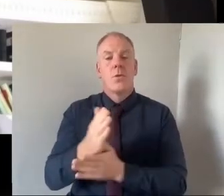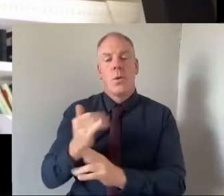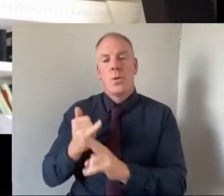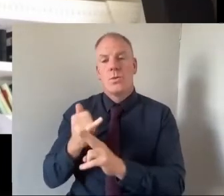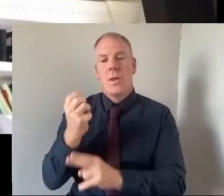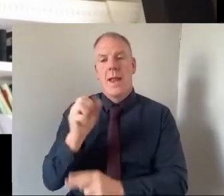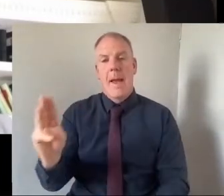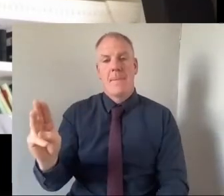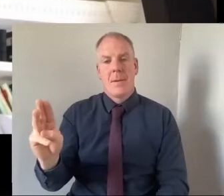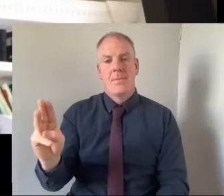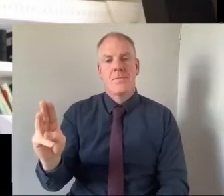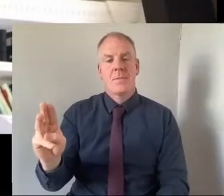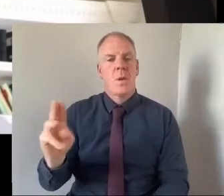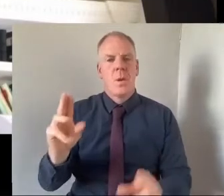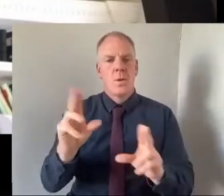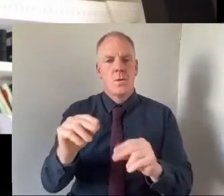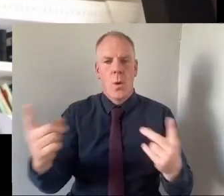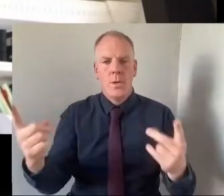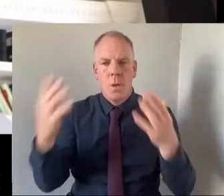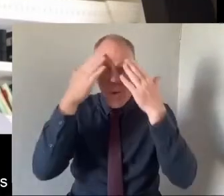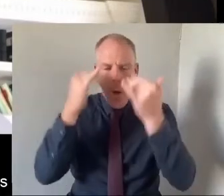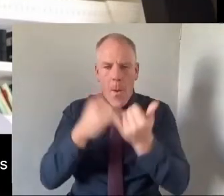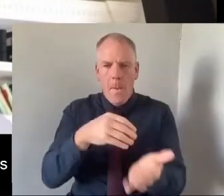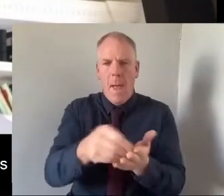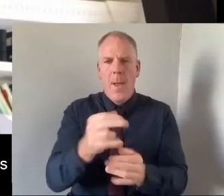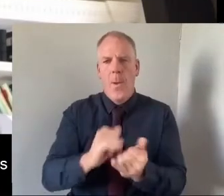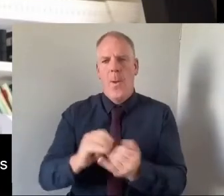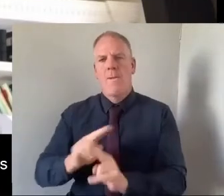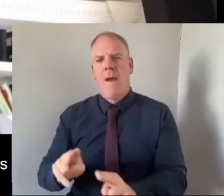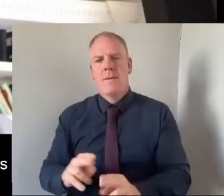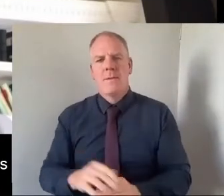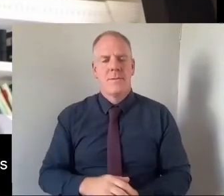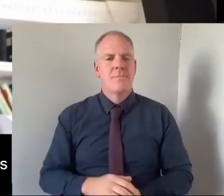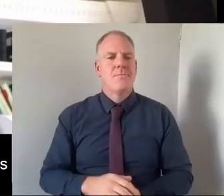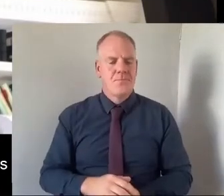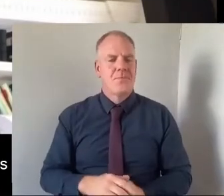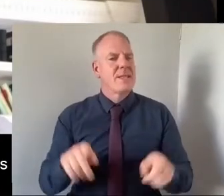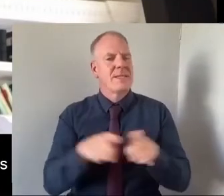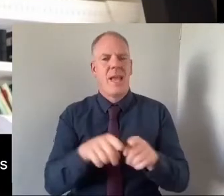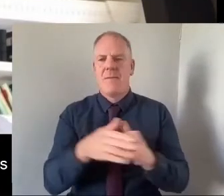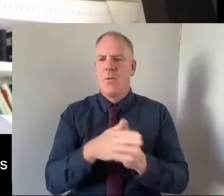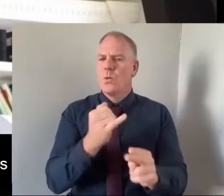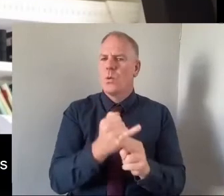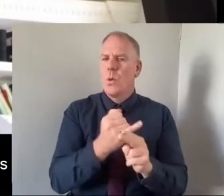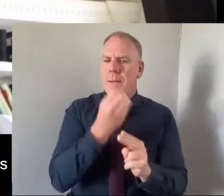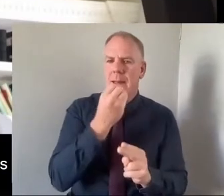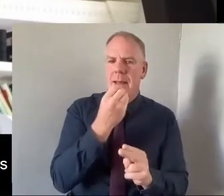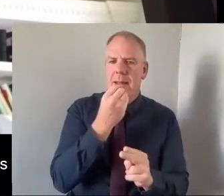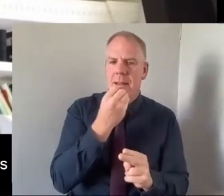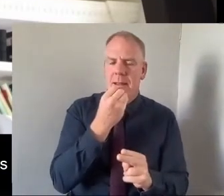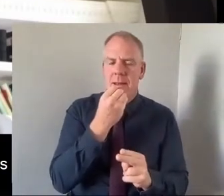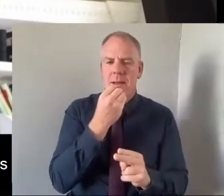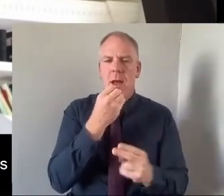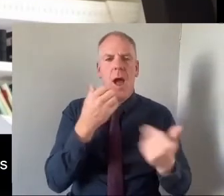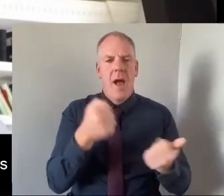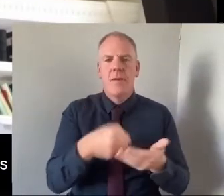and so nobody knows who's who's and who hasn't paid. And I think the same with school meals, you know, we have a